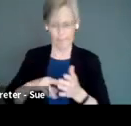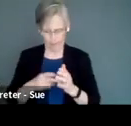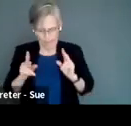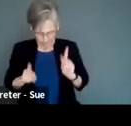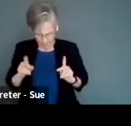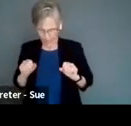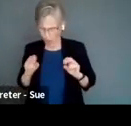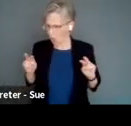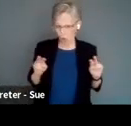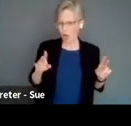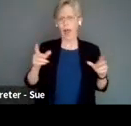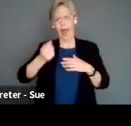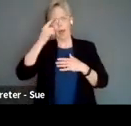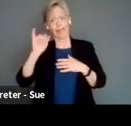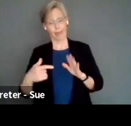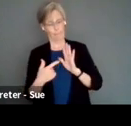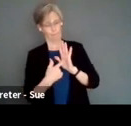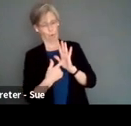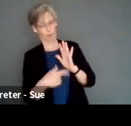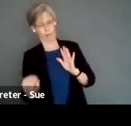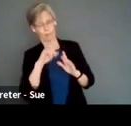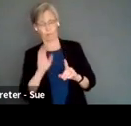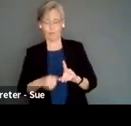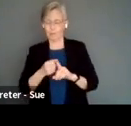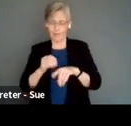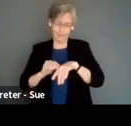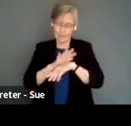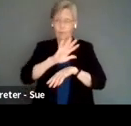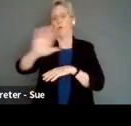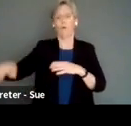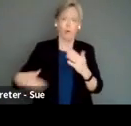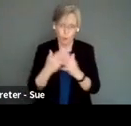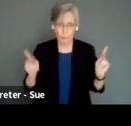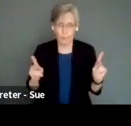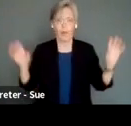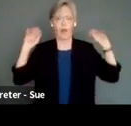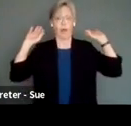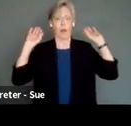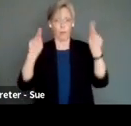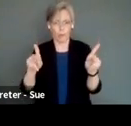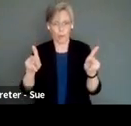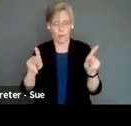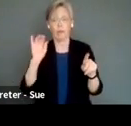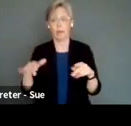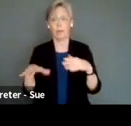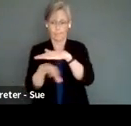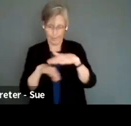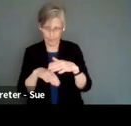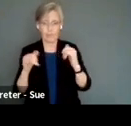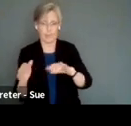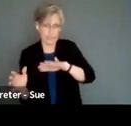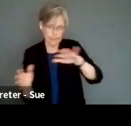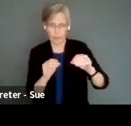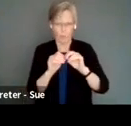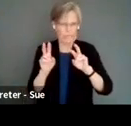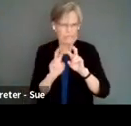understand that this model of disability affects all of us. Okay, so that's our fundamental framework. And now let's get to the nitty gritty.